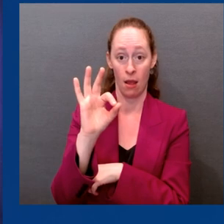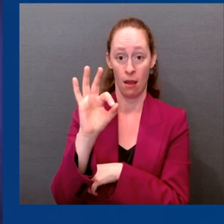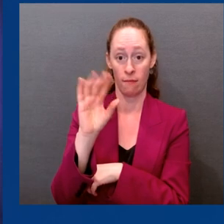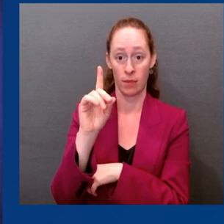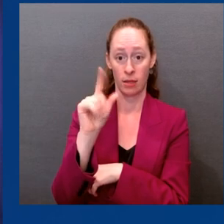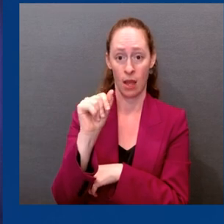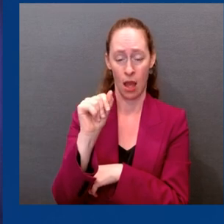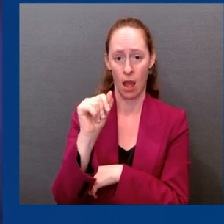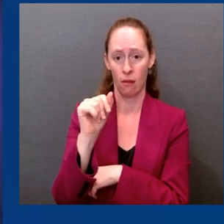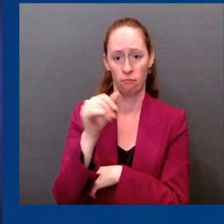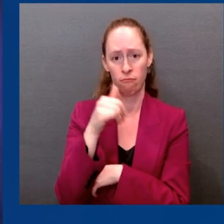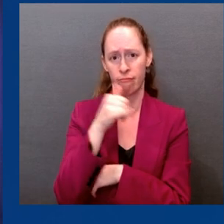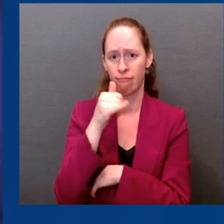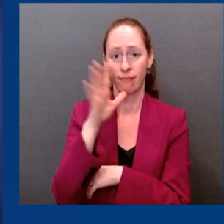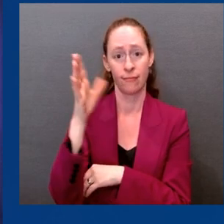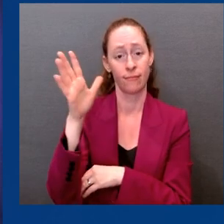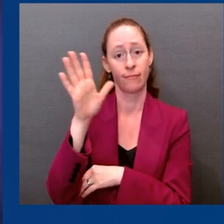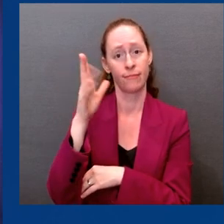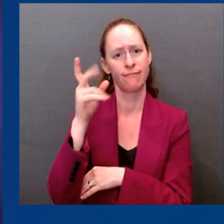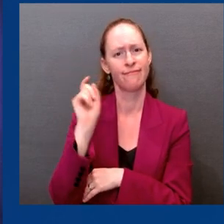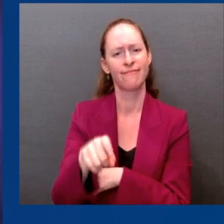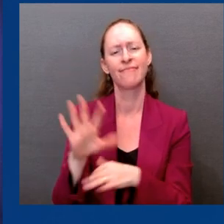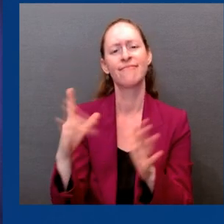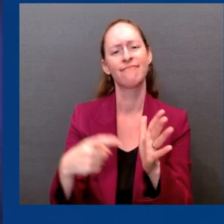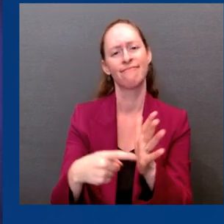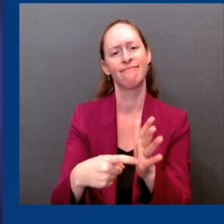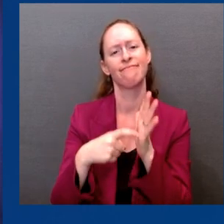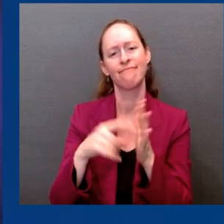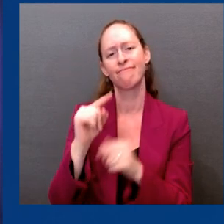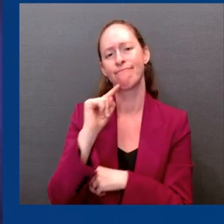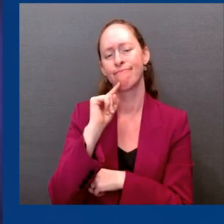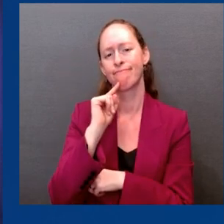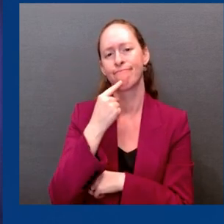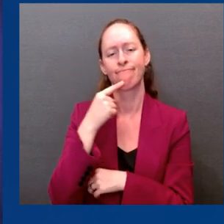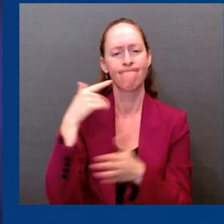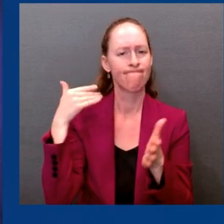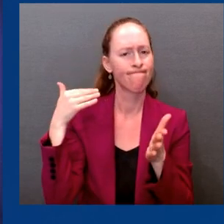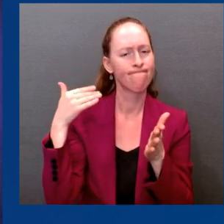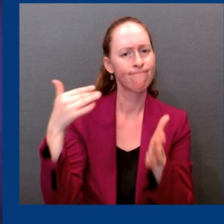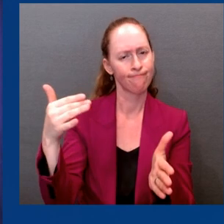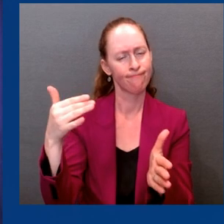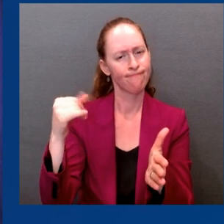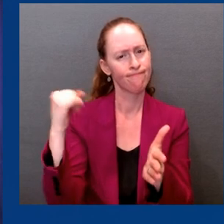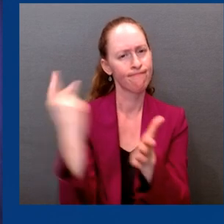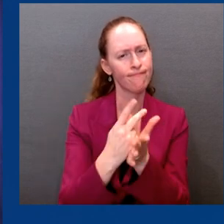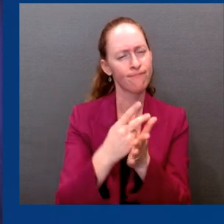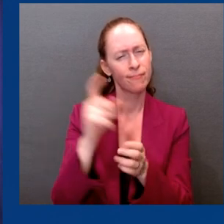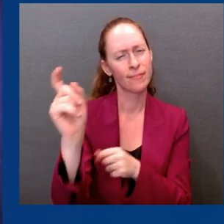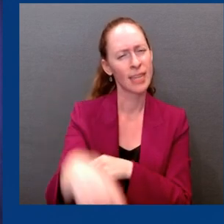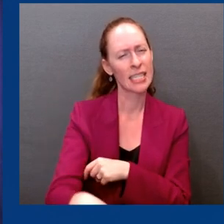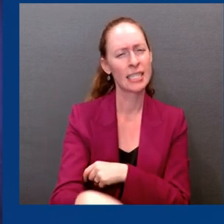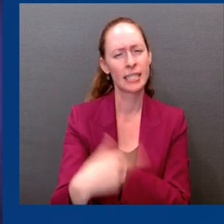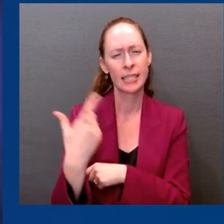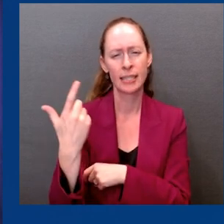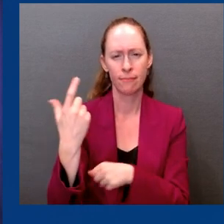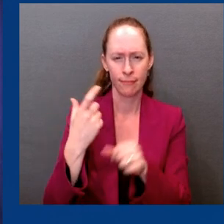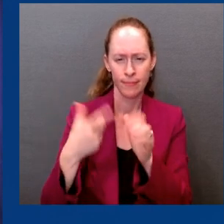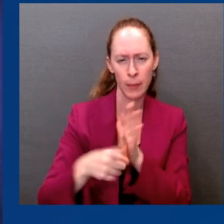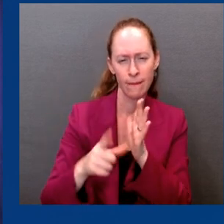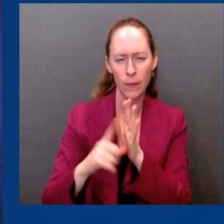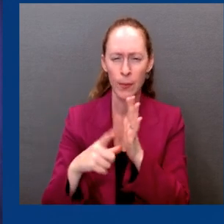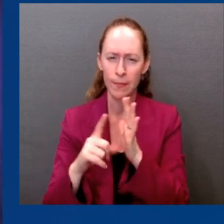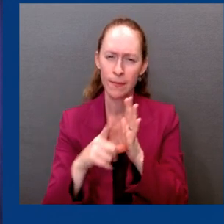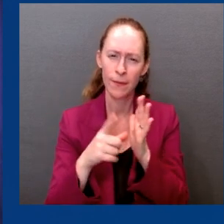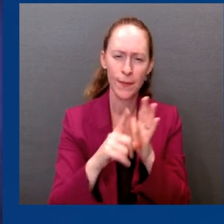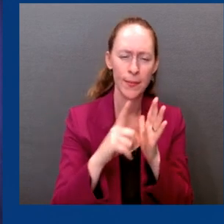ensuring safety of products is its number one goal. So FDA scientists are, I know, have been